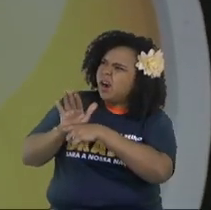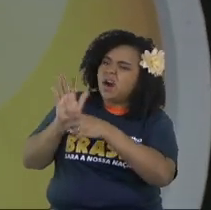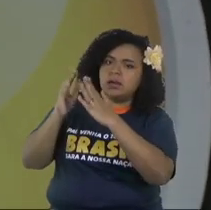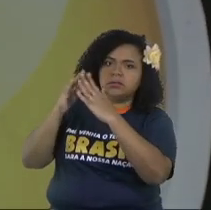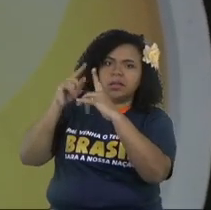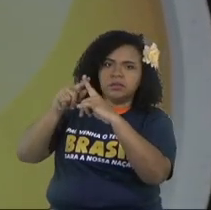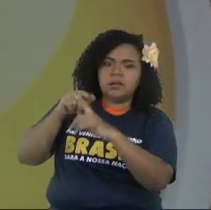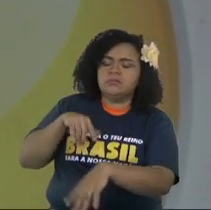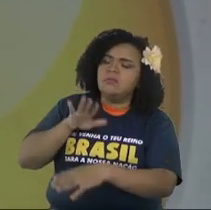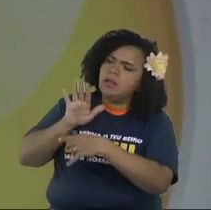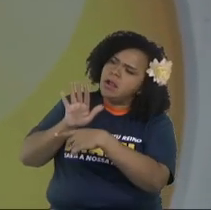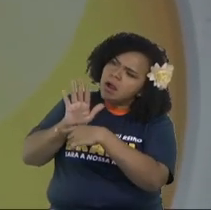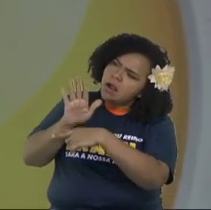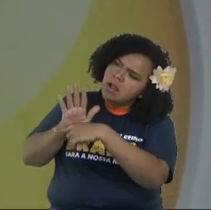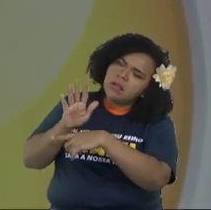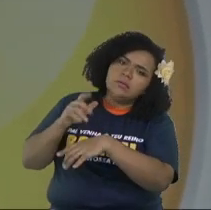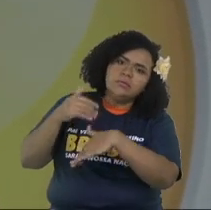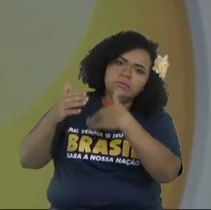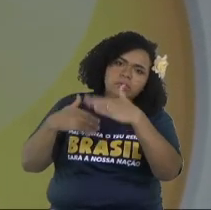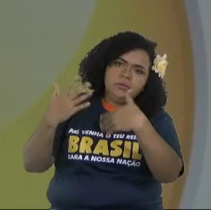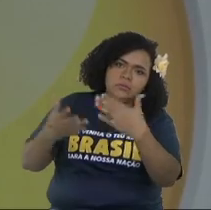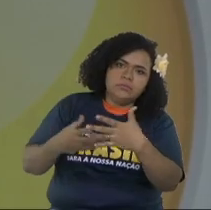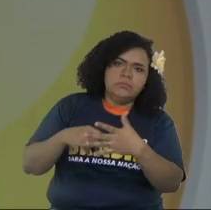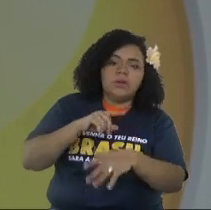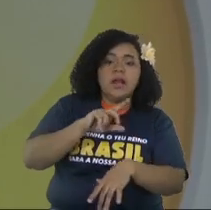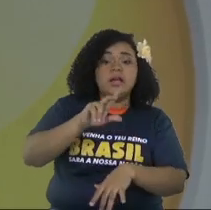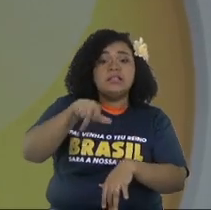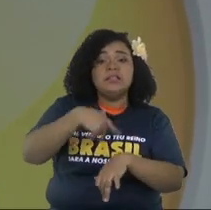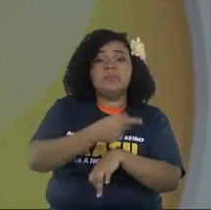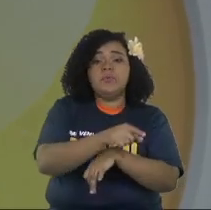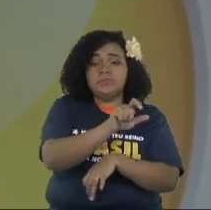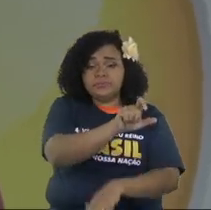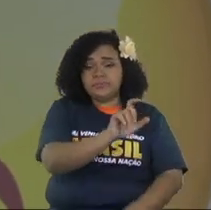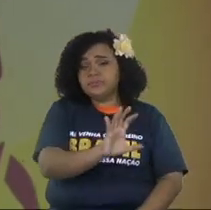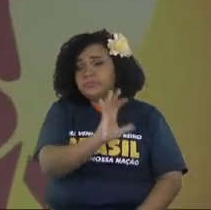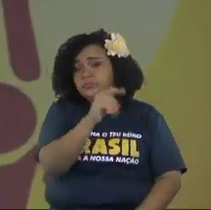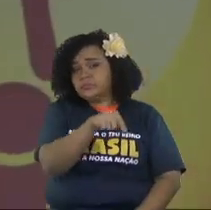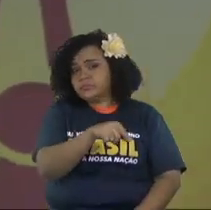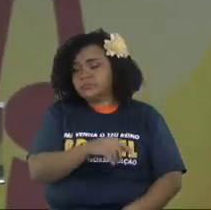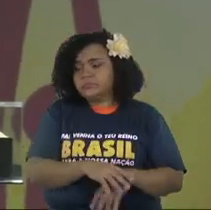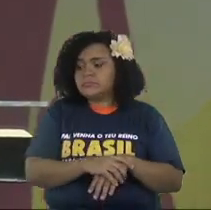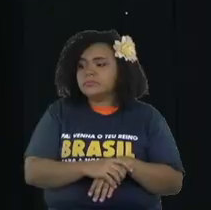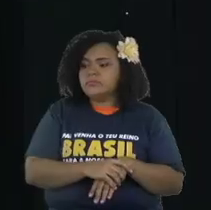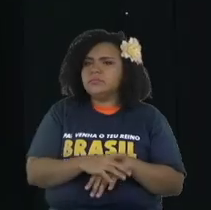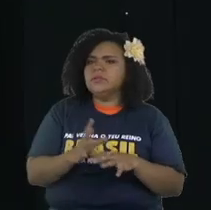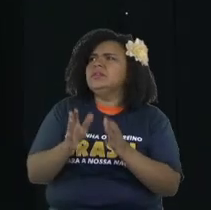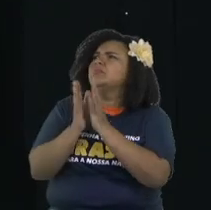years old. They gave a lot of money to this church and a few times ago